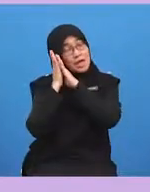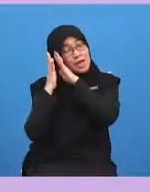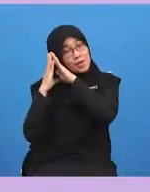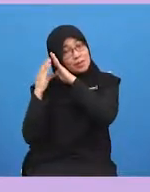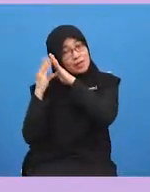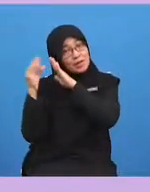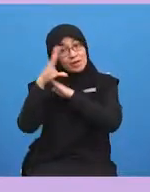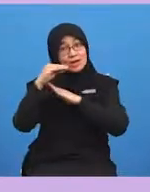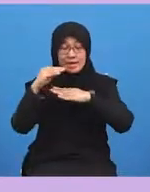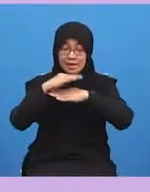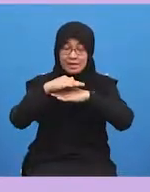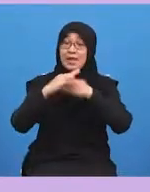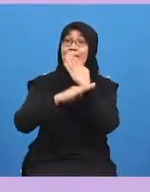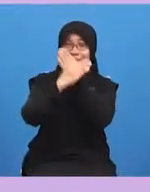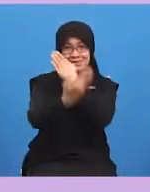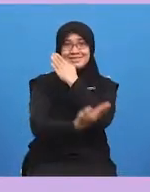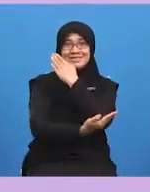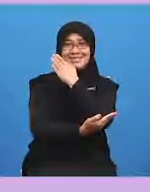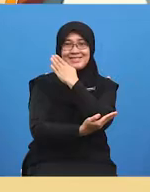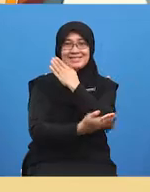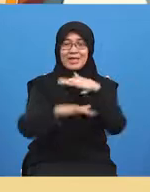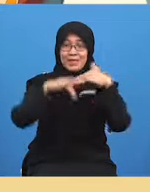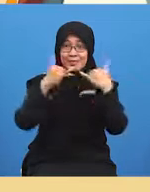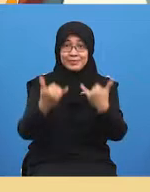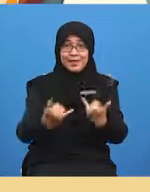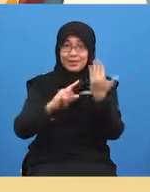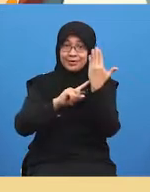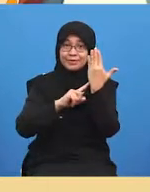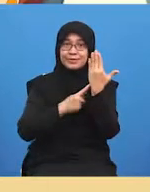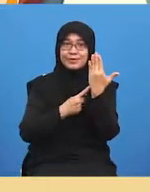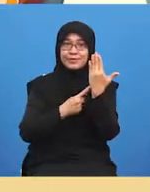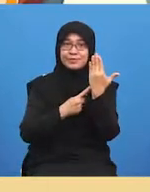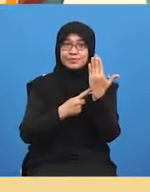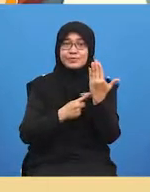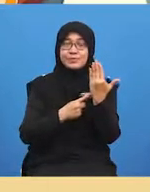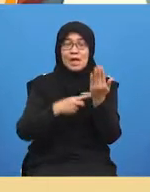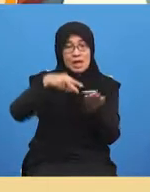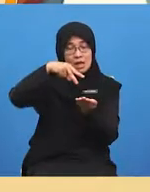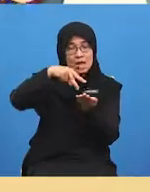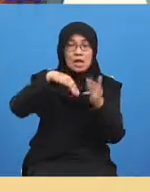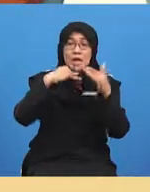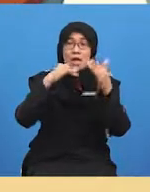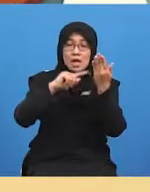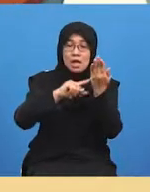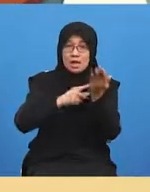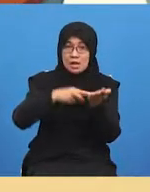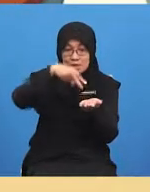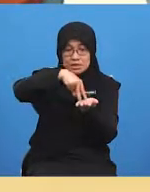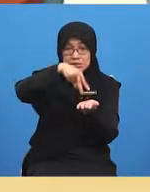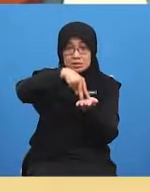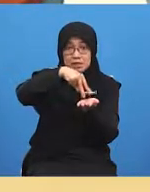let's get started we are going to start jumping like we're using a skipping rope